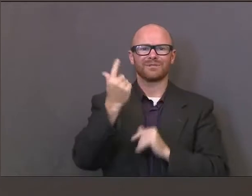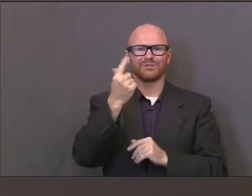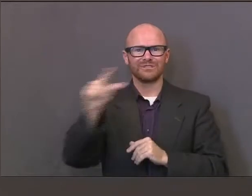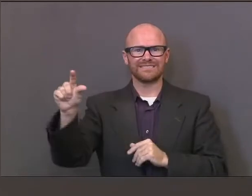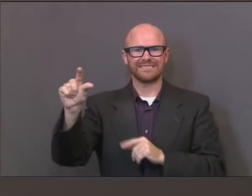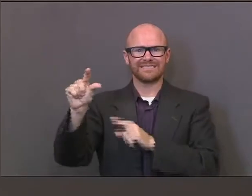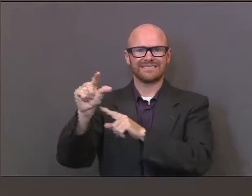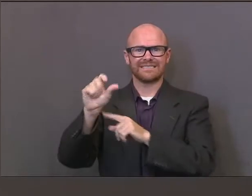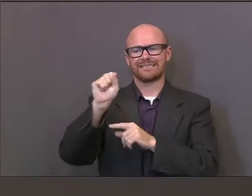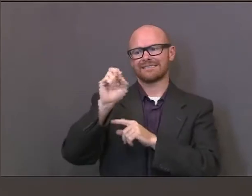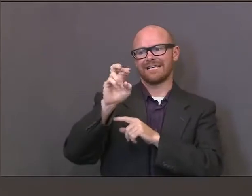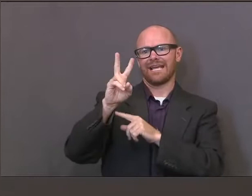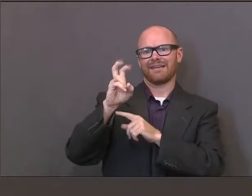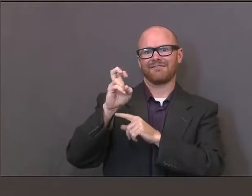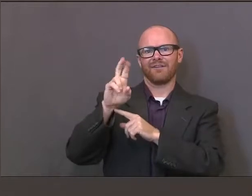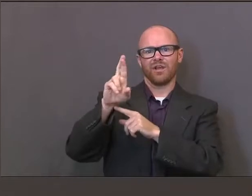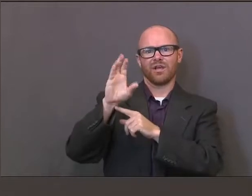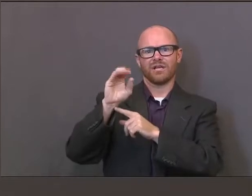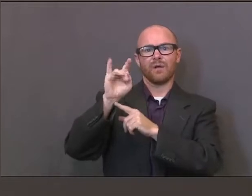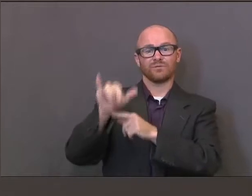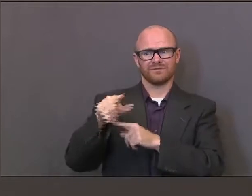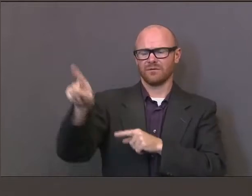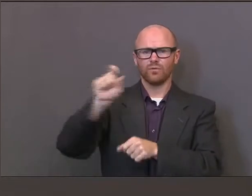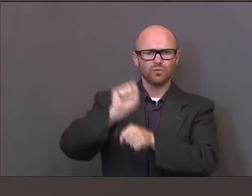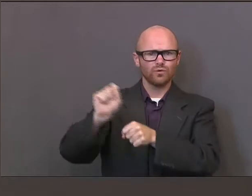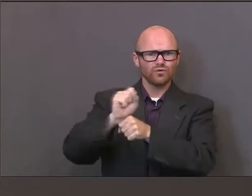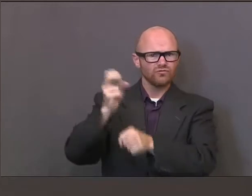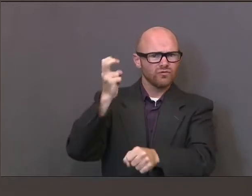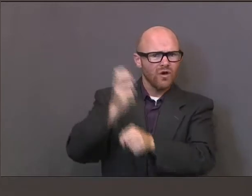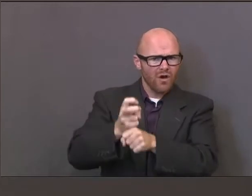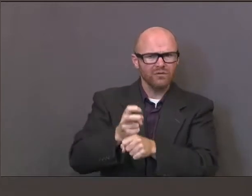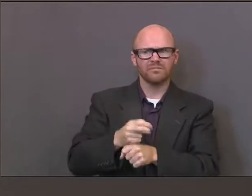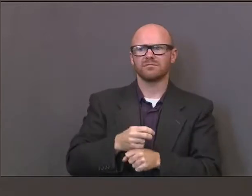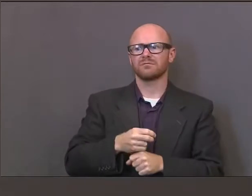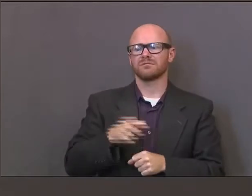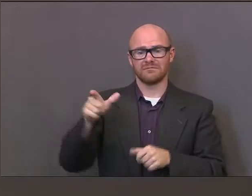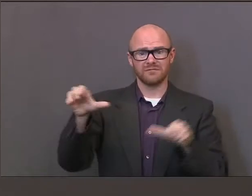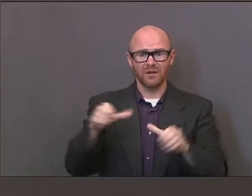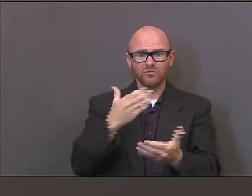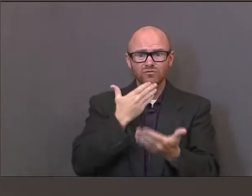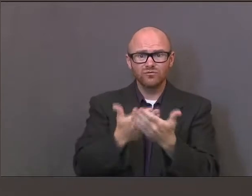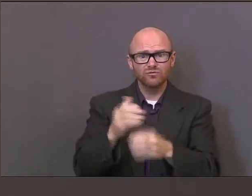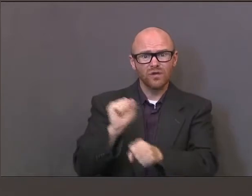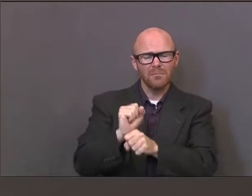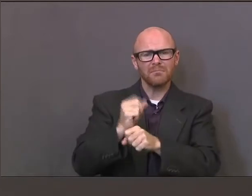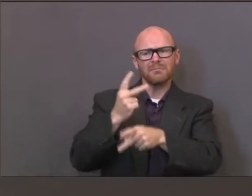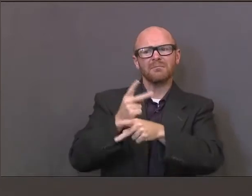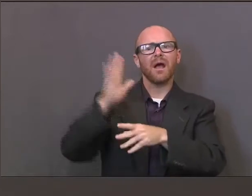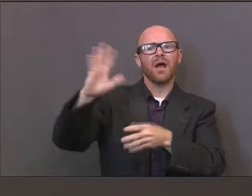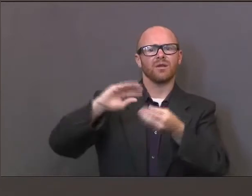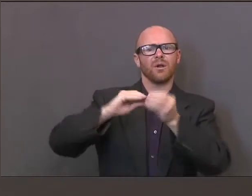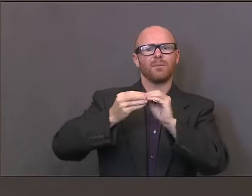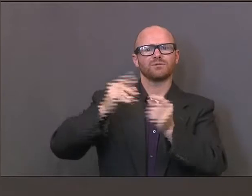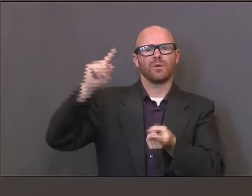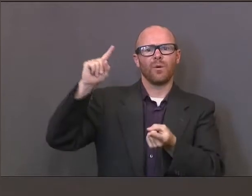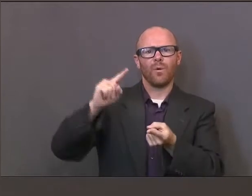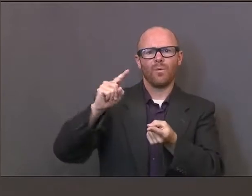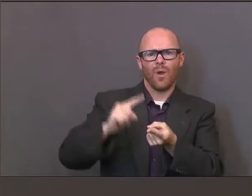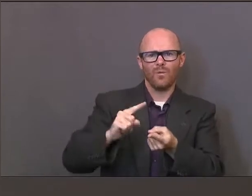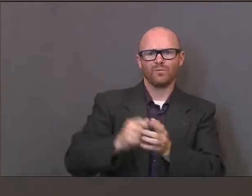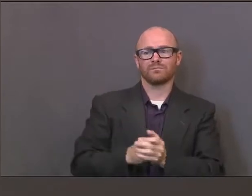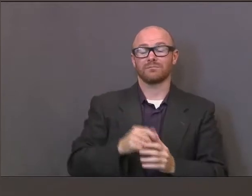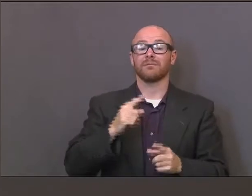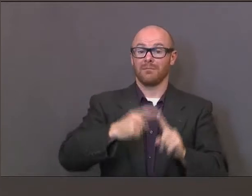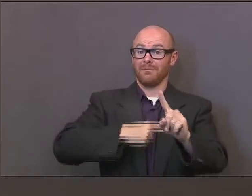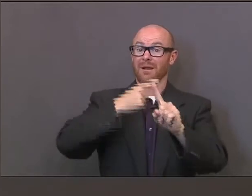They've been working very diligently down there and have certainly done a good job of keeping the numbers down there. And they'll join 10 other